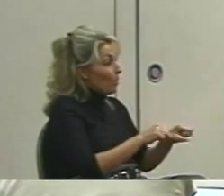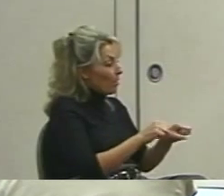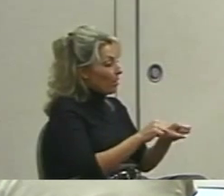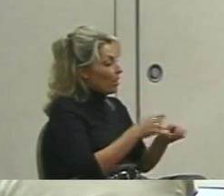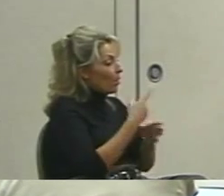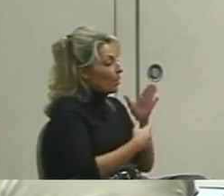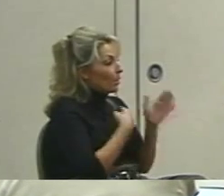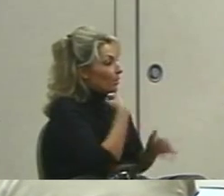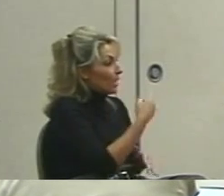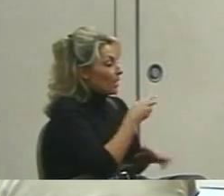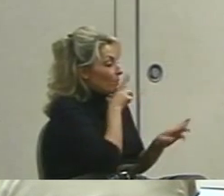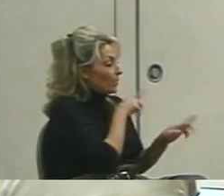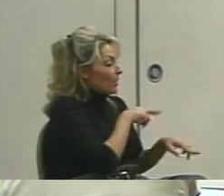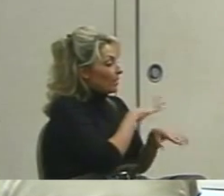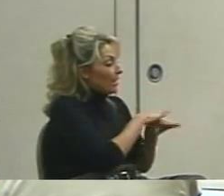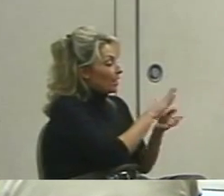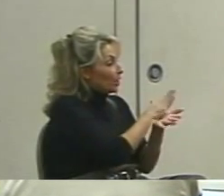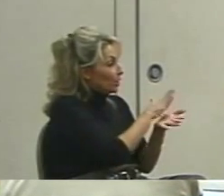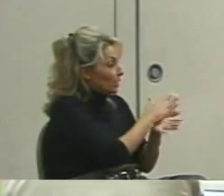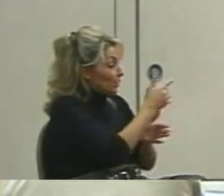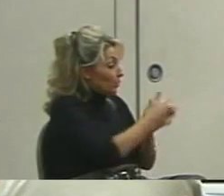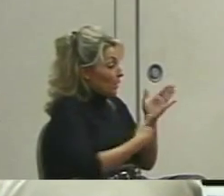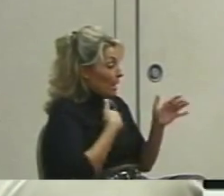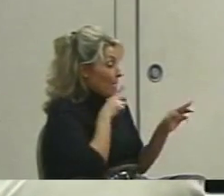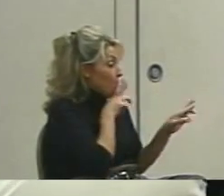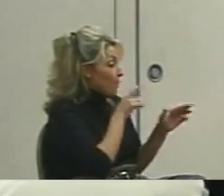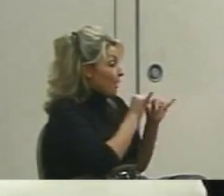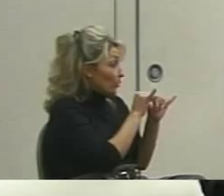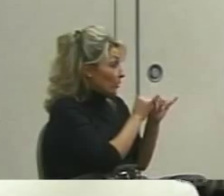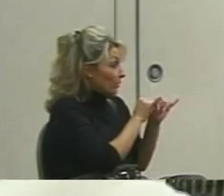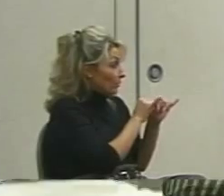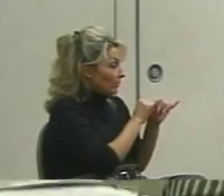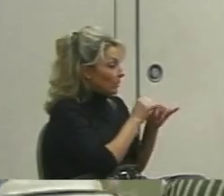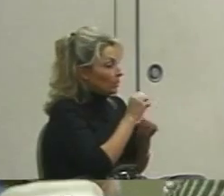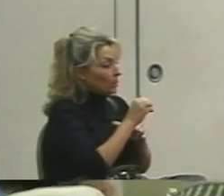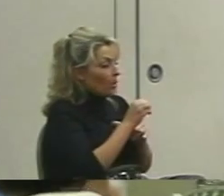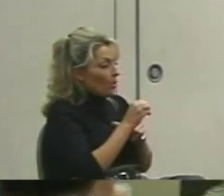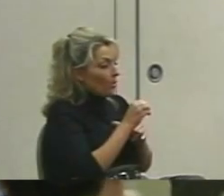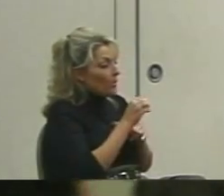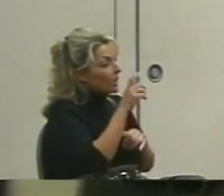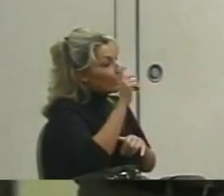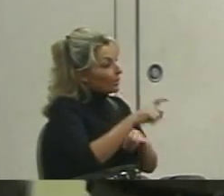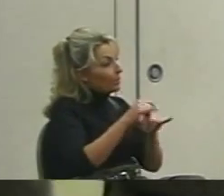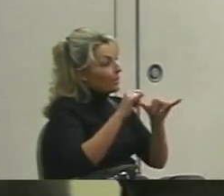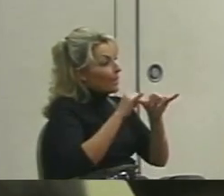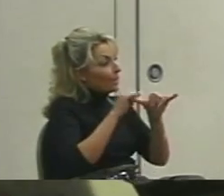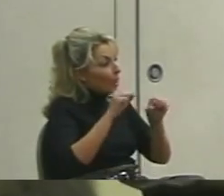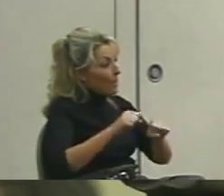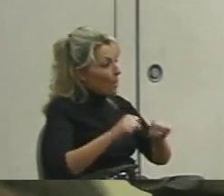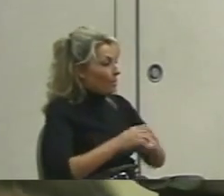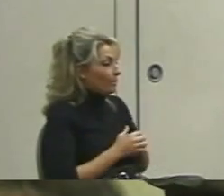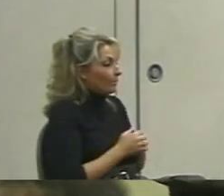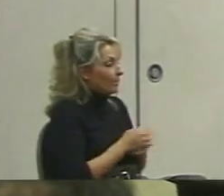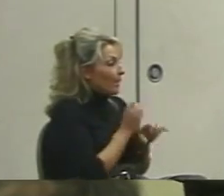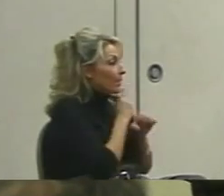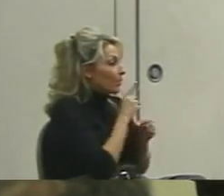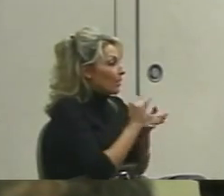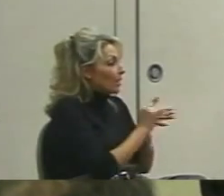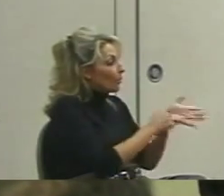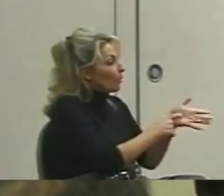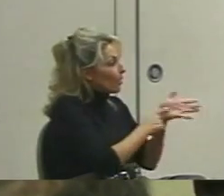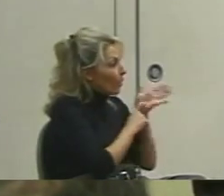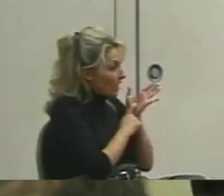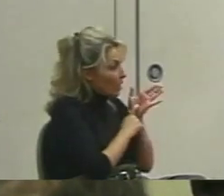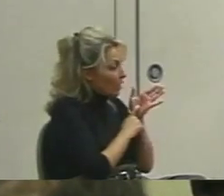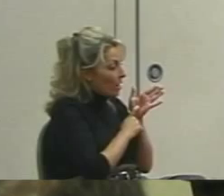saying is response on a sheet is what I'm measuring. So it must be measurable. Be sure that the criterion